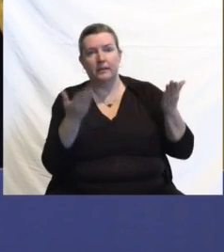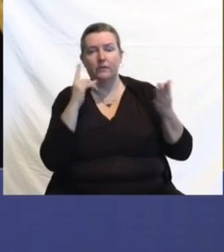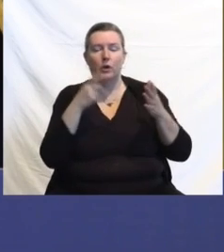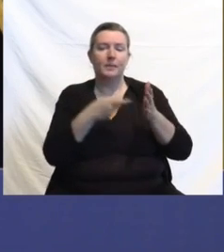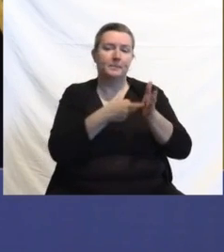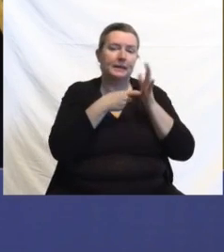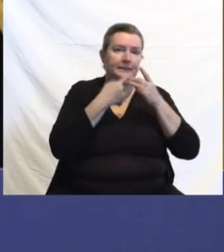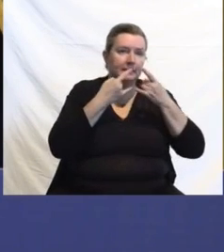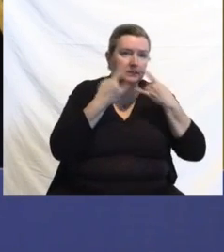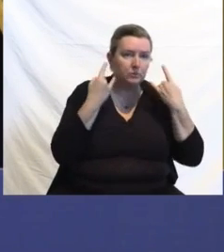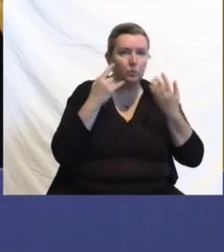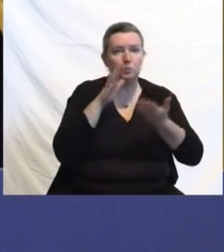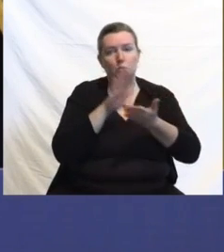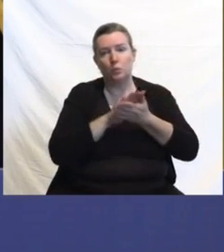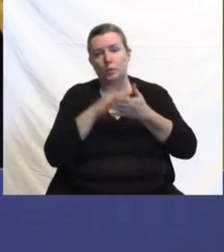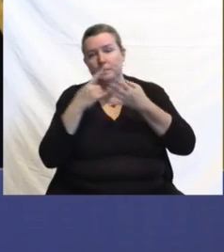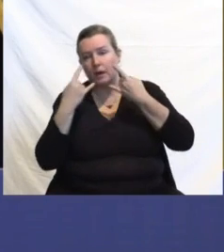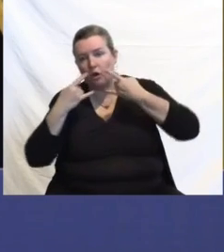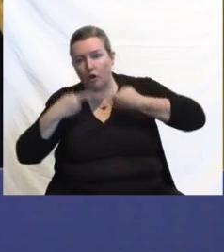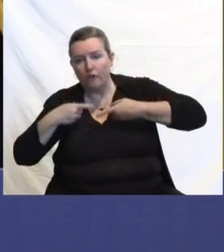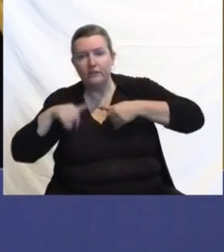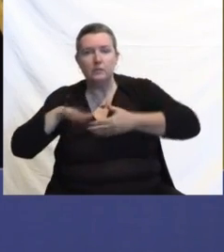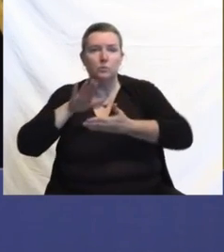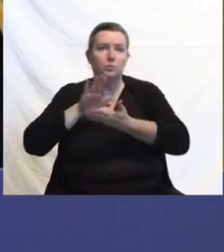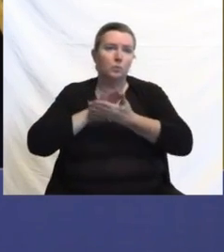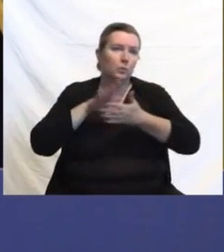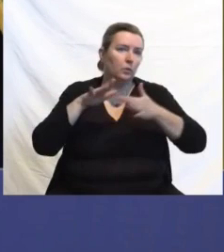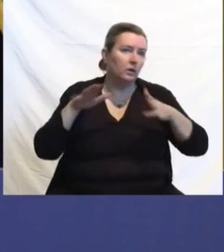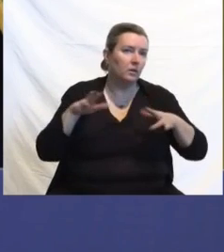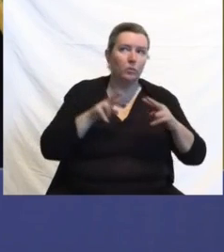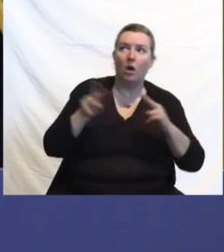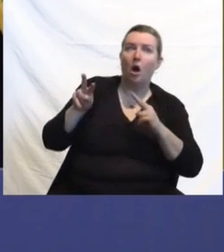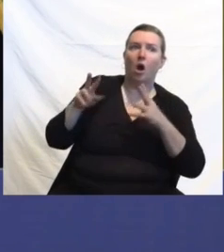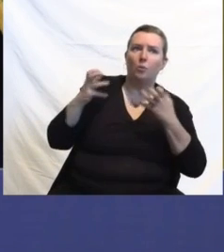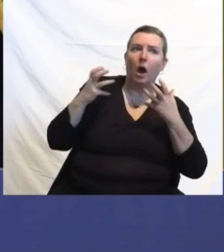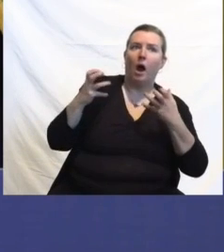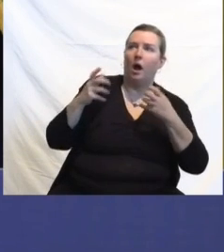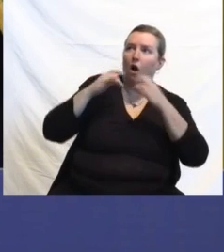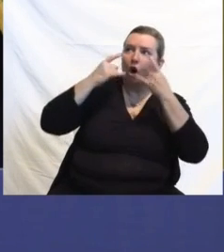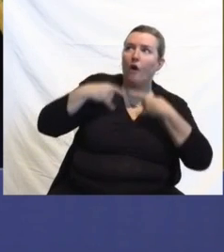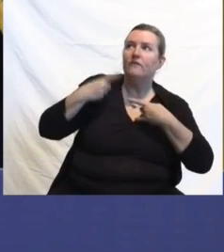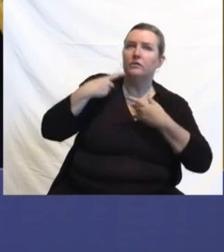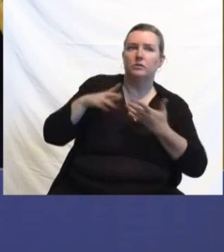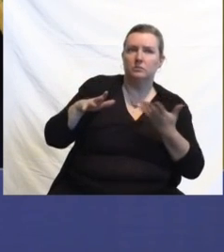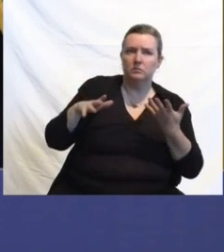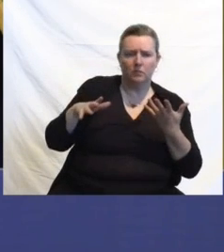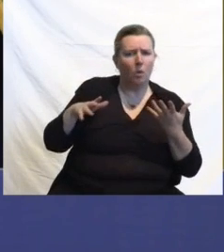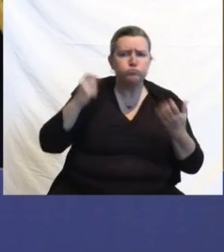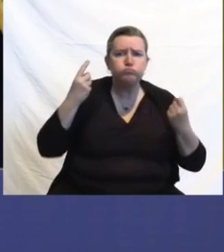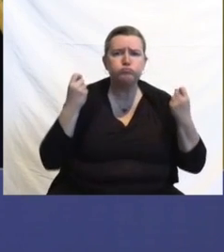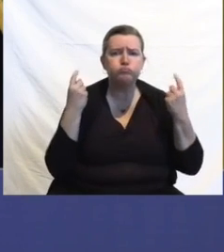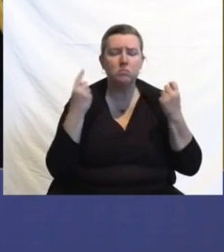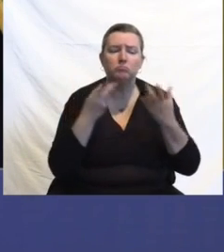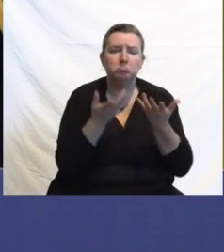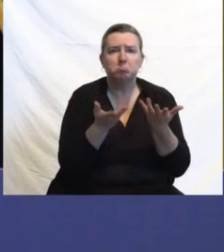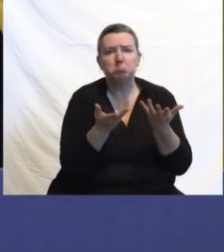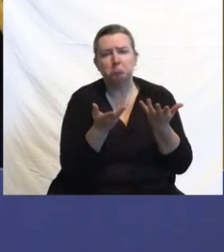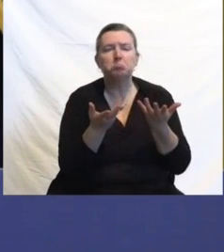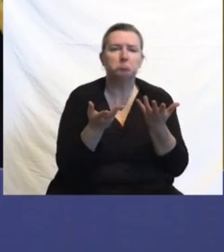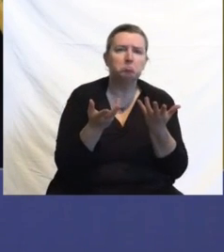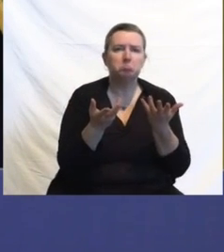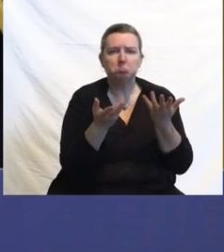people are sort of, it's hanging over our heads. It's hanging over my head, all of our heads.